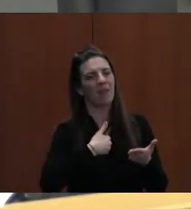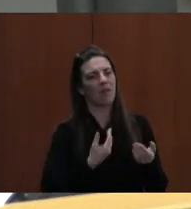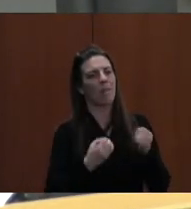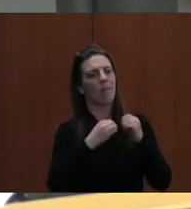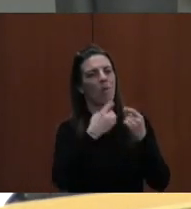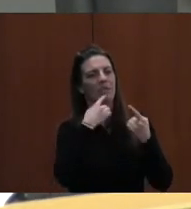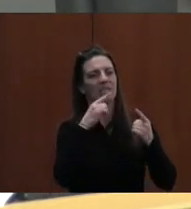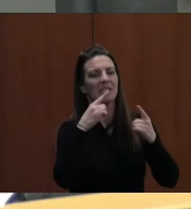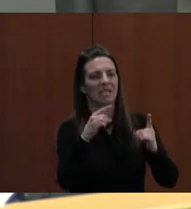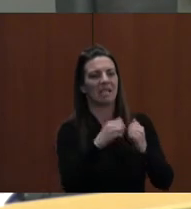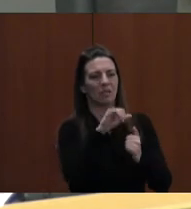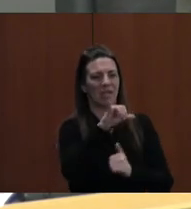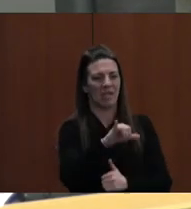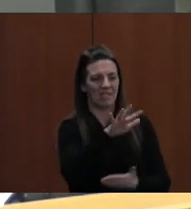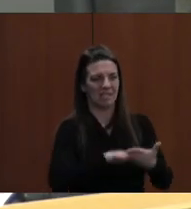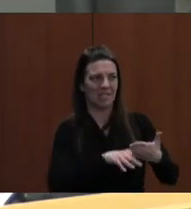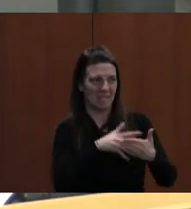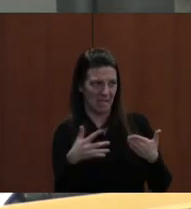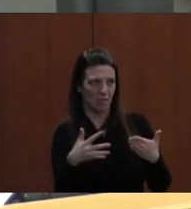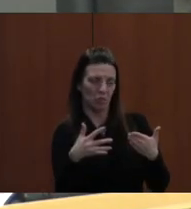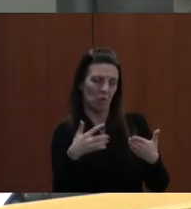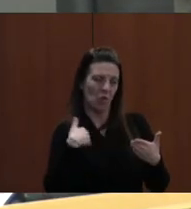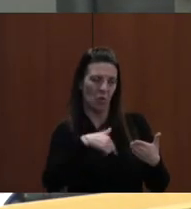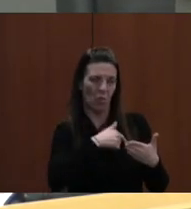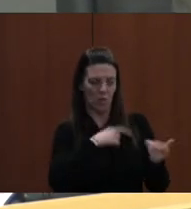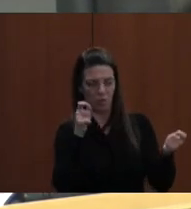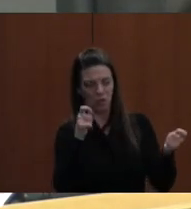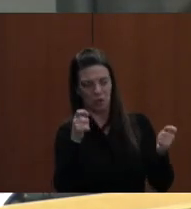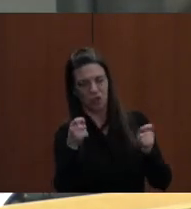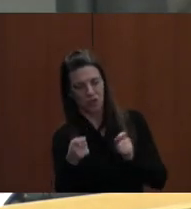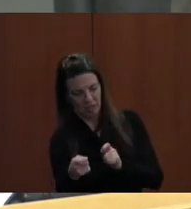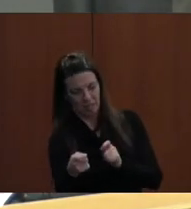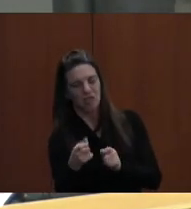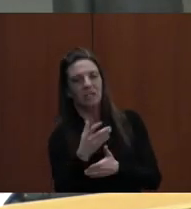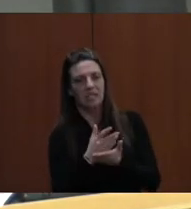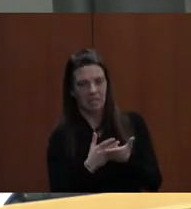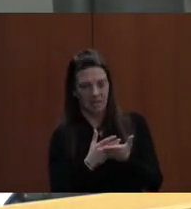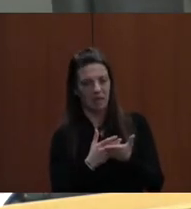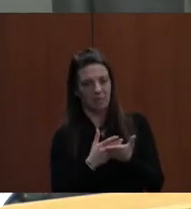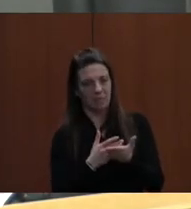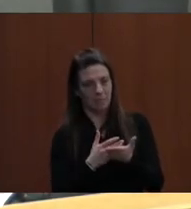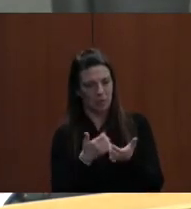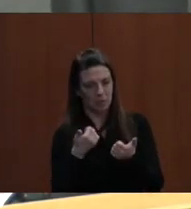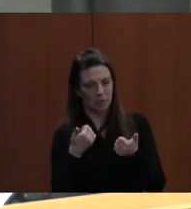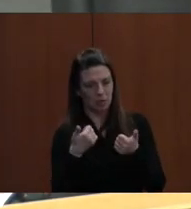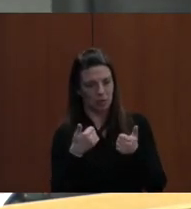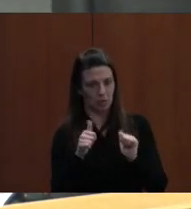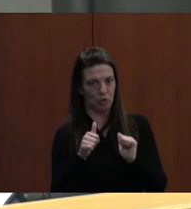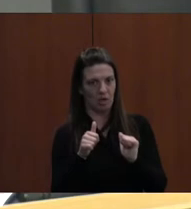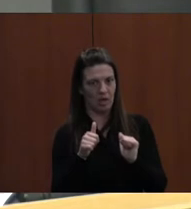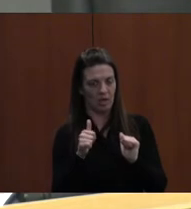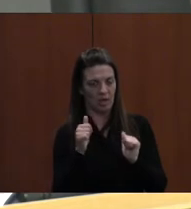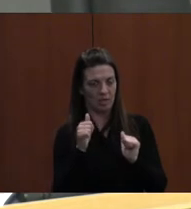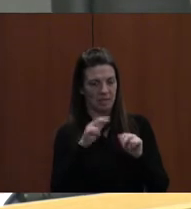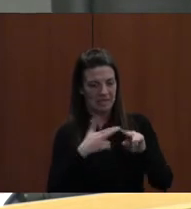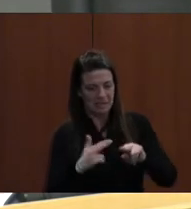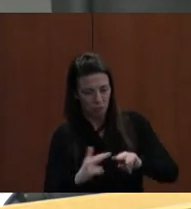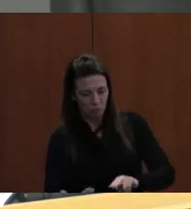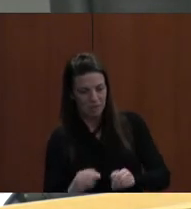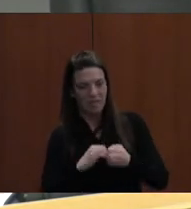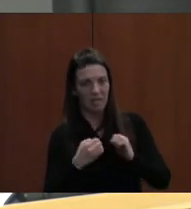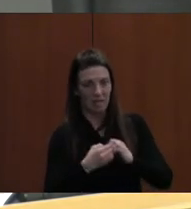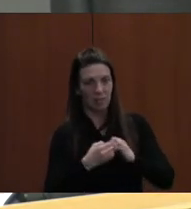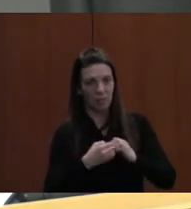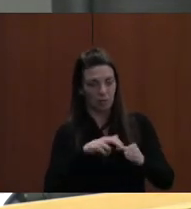schedule. So we're making some changes to try to address not only dropout, we also have to address, you know, obviously the graduation rate